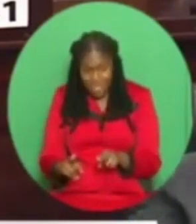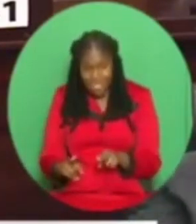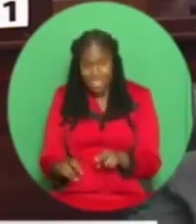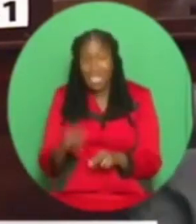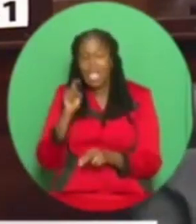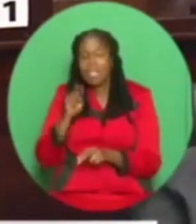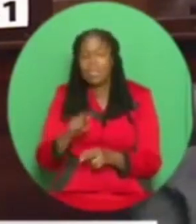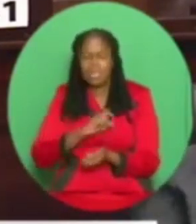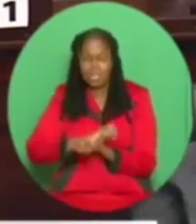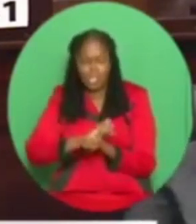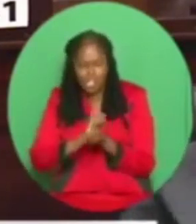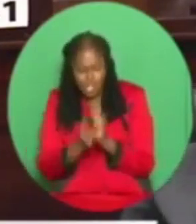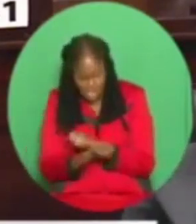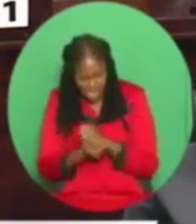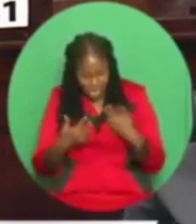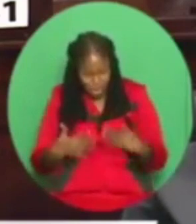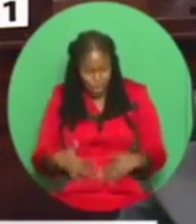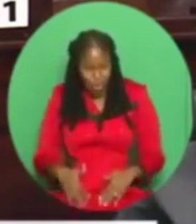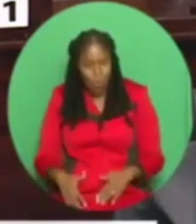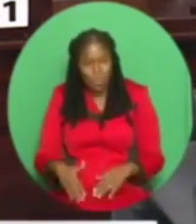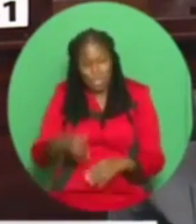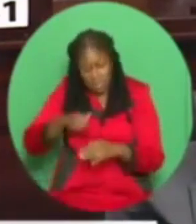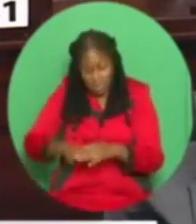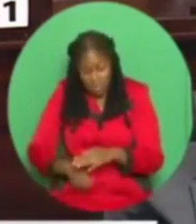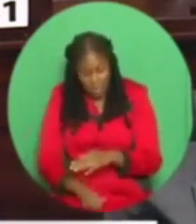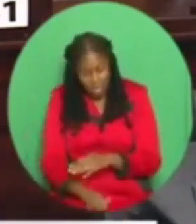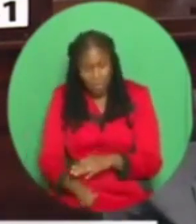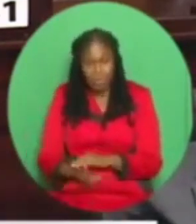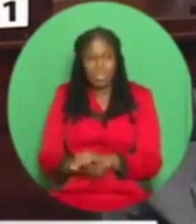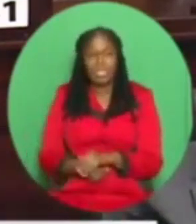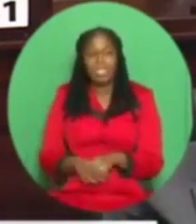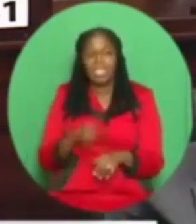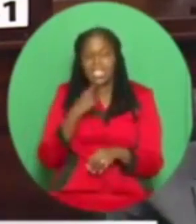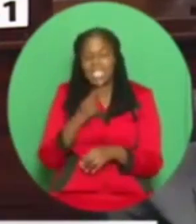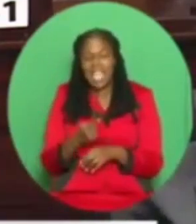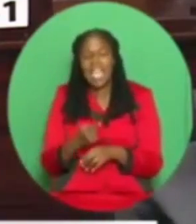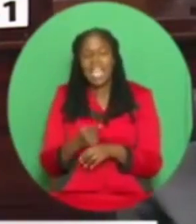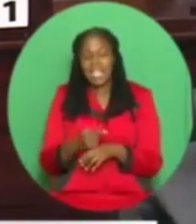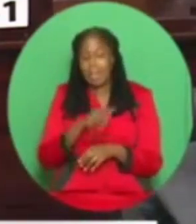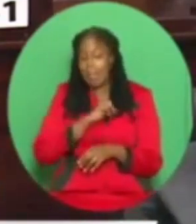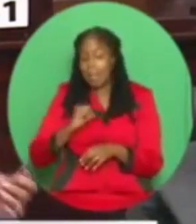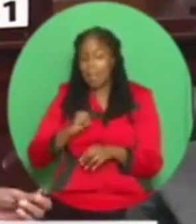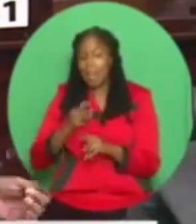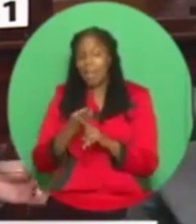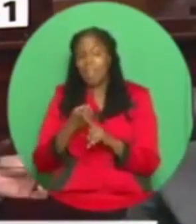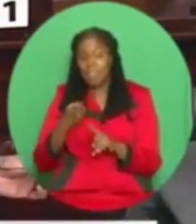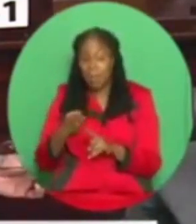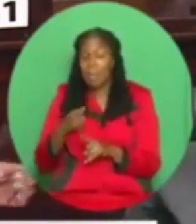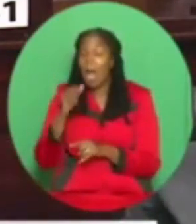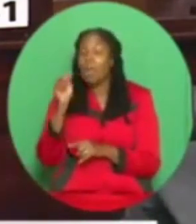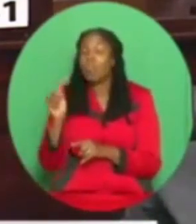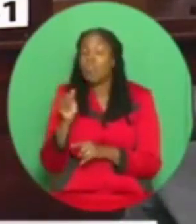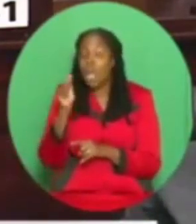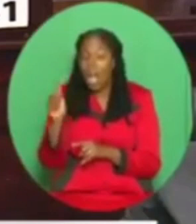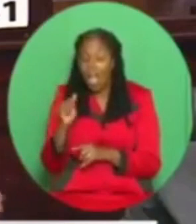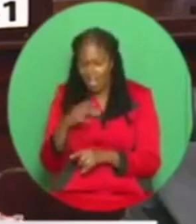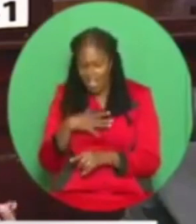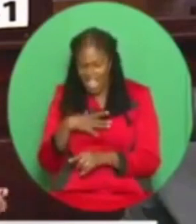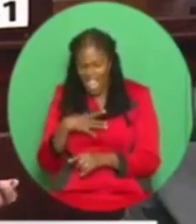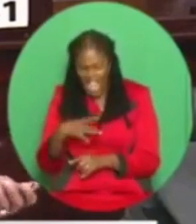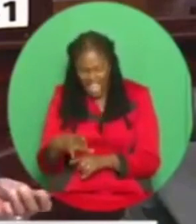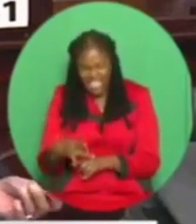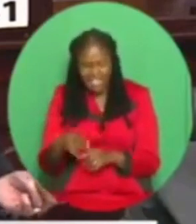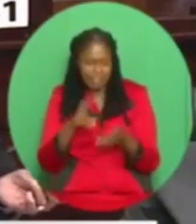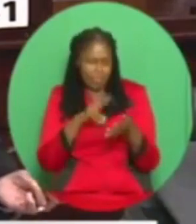That's my tip because the member for Roka Maloney likes reading warrants and I pray to God that no trouble will